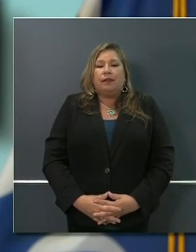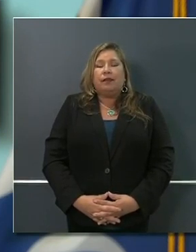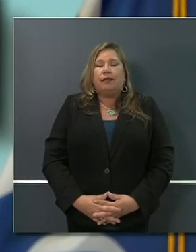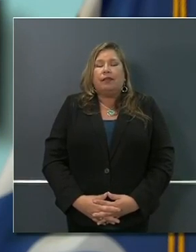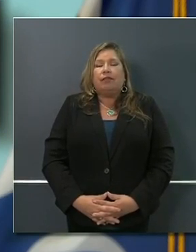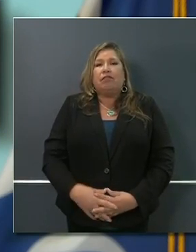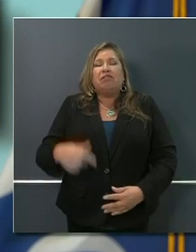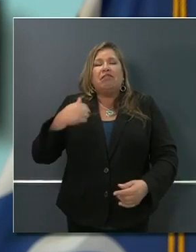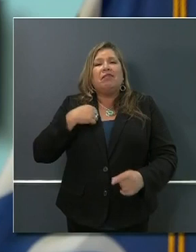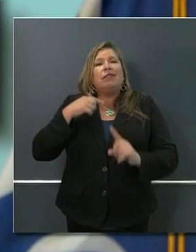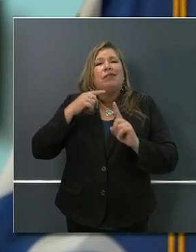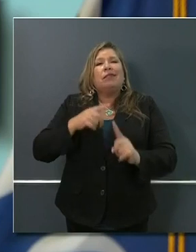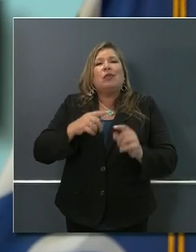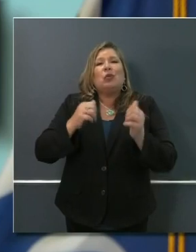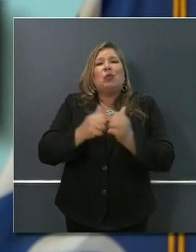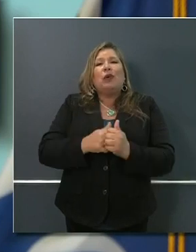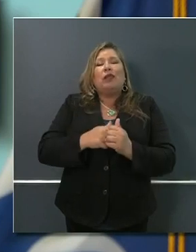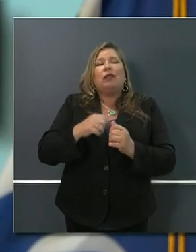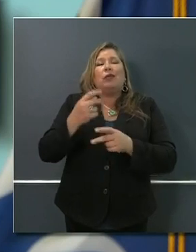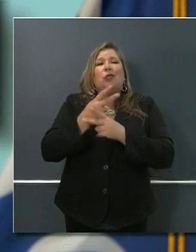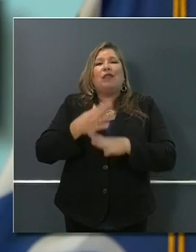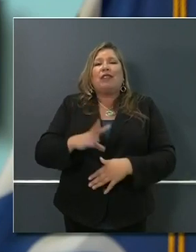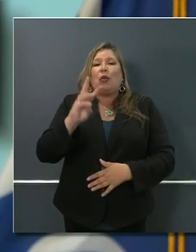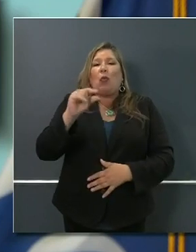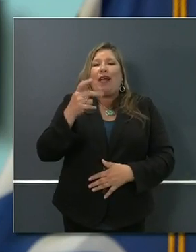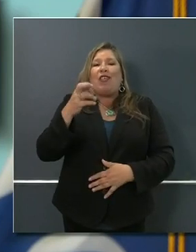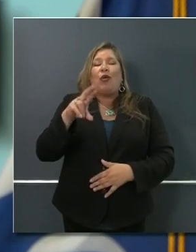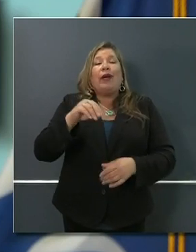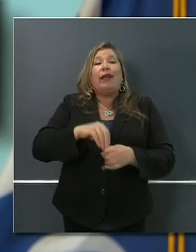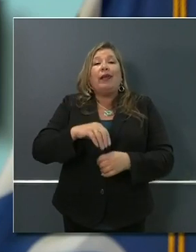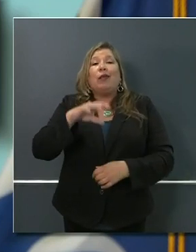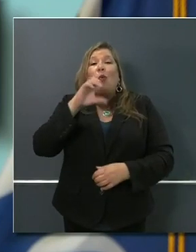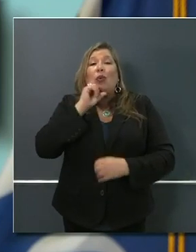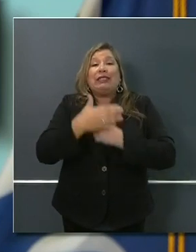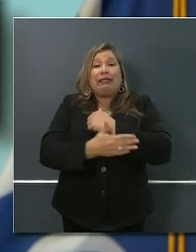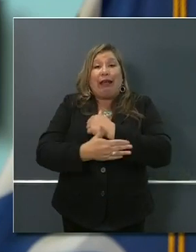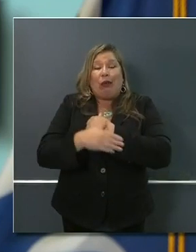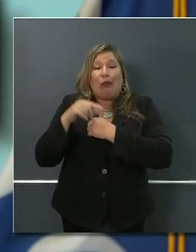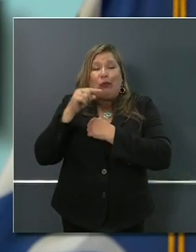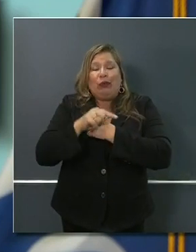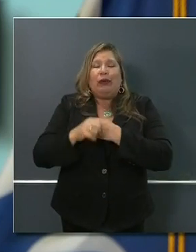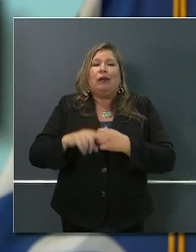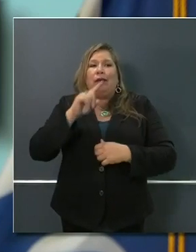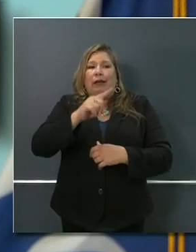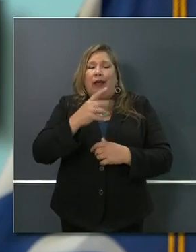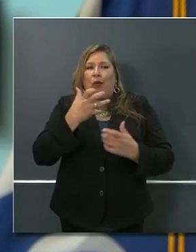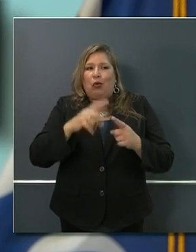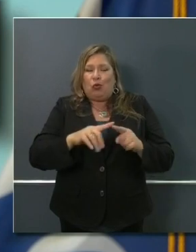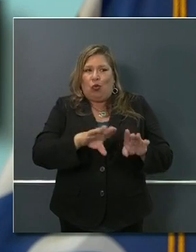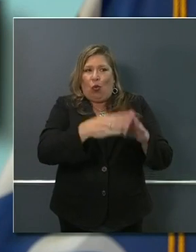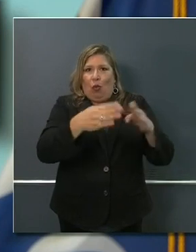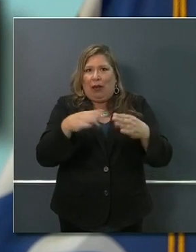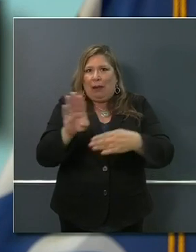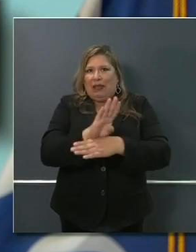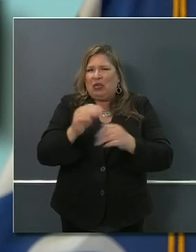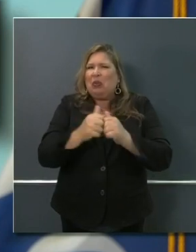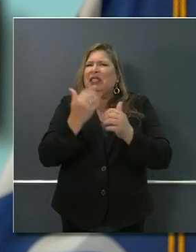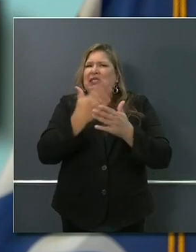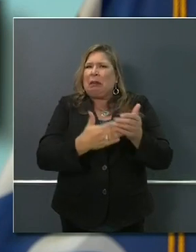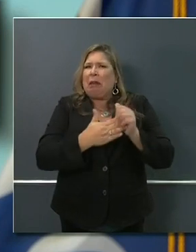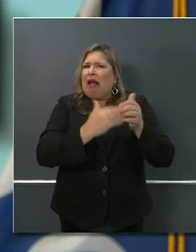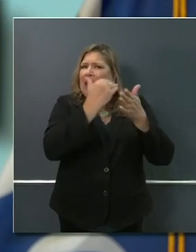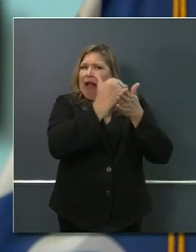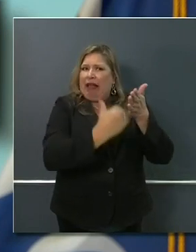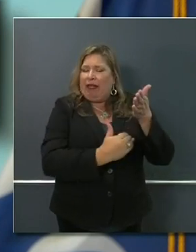to approve reopening businesses with guidelines in place. And I just wanted to get your thoughts on that. I'm actually in the middle of the interview